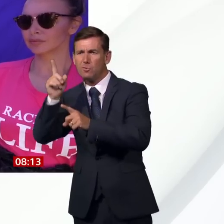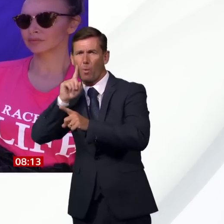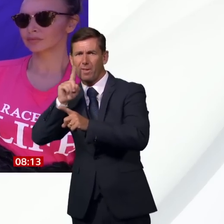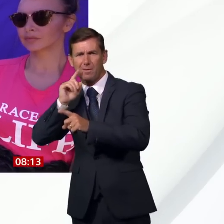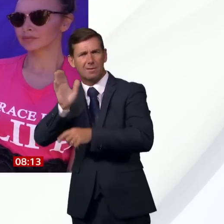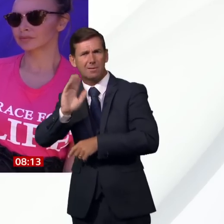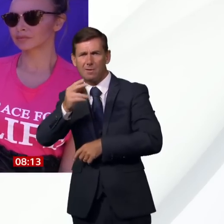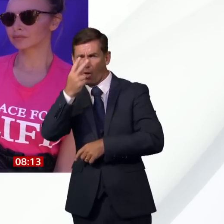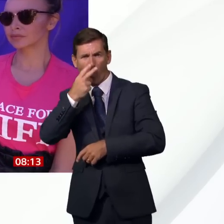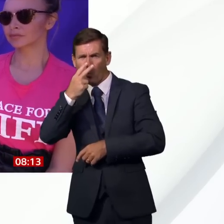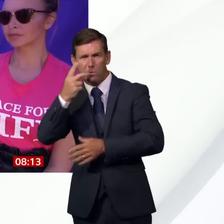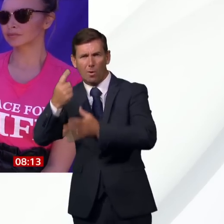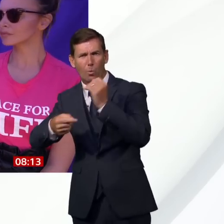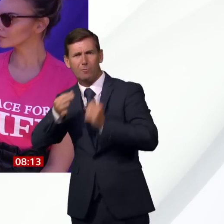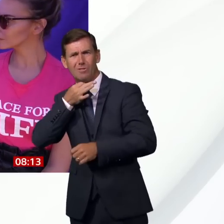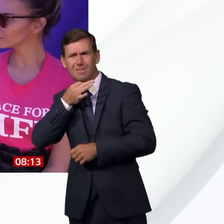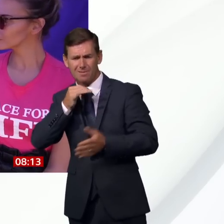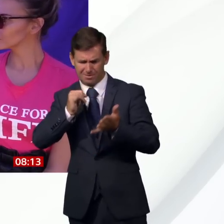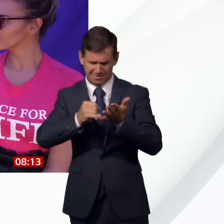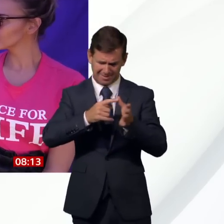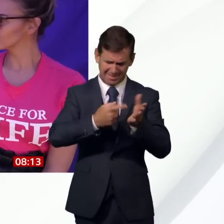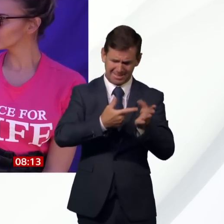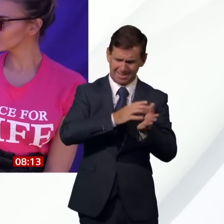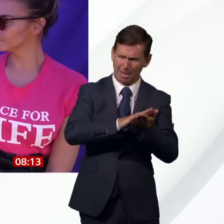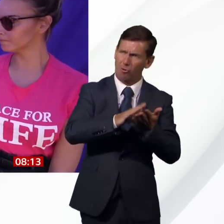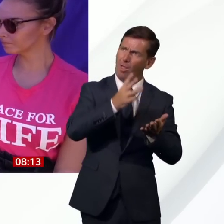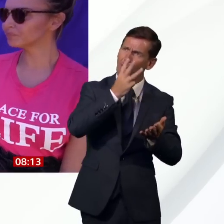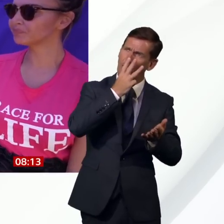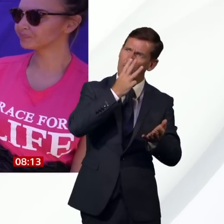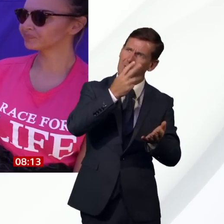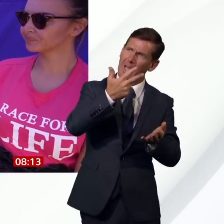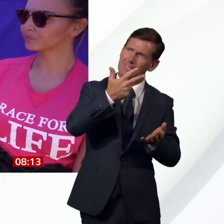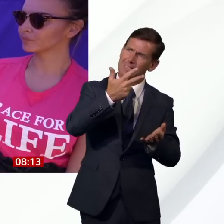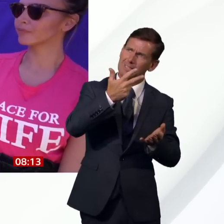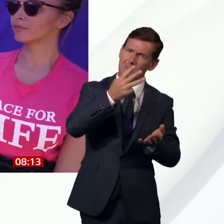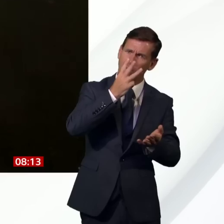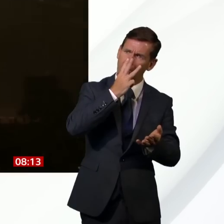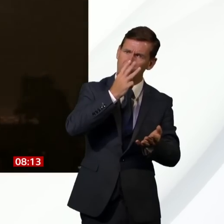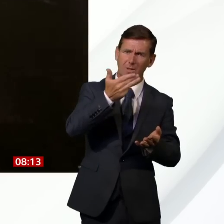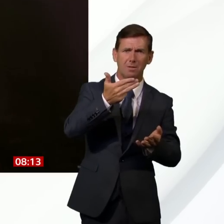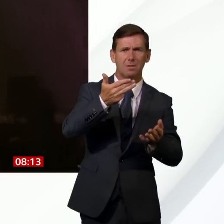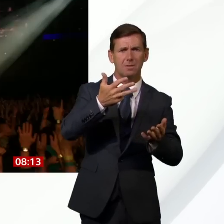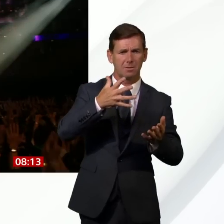be cautious and going and getting checked like Sarah was 38, 39 when she got diagnosed.